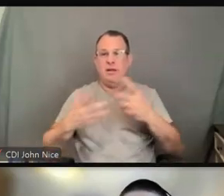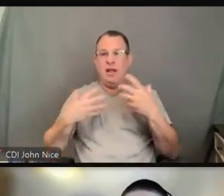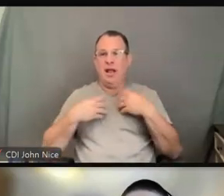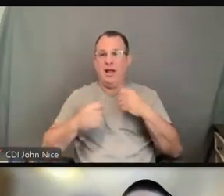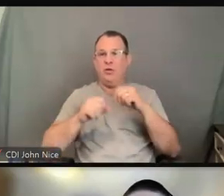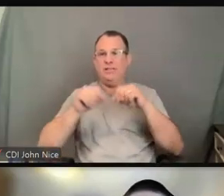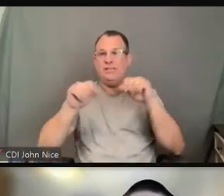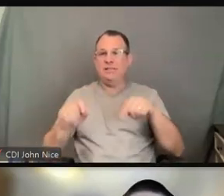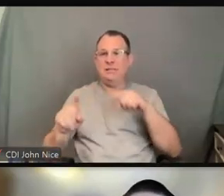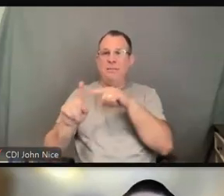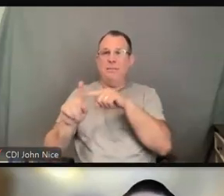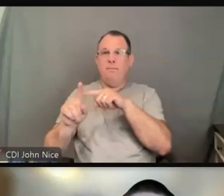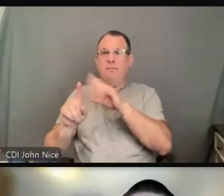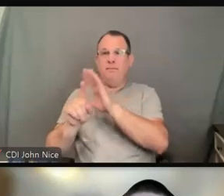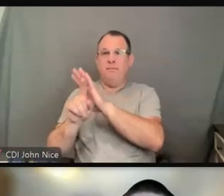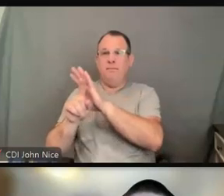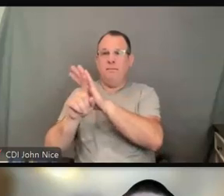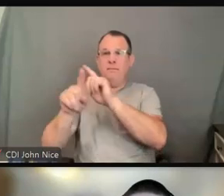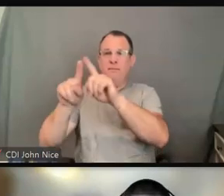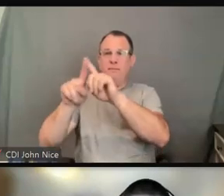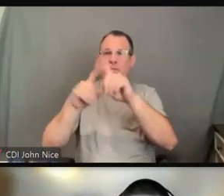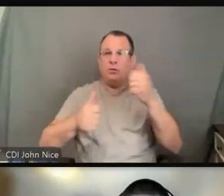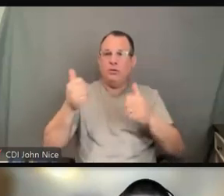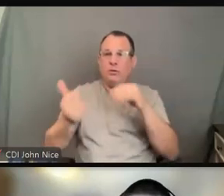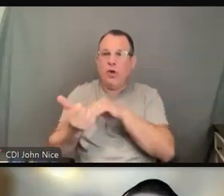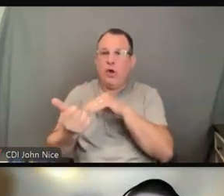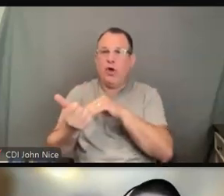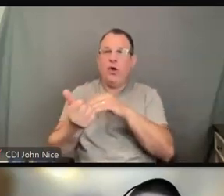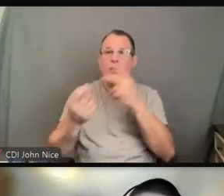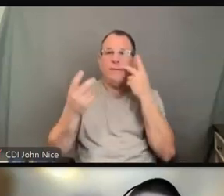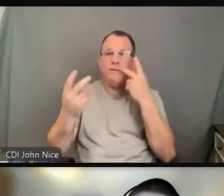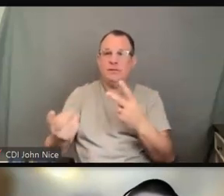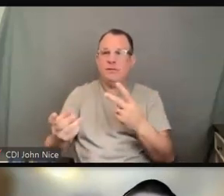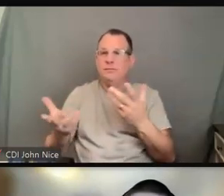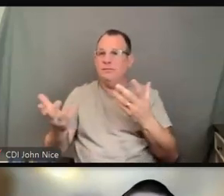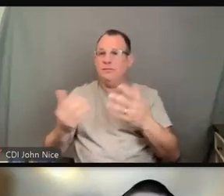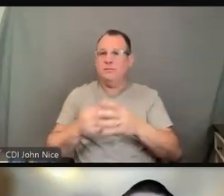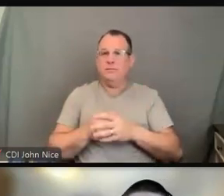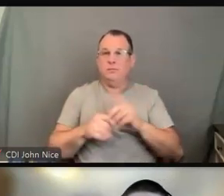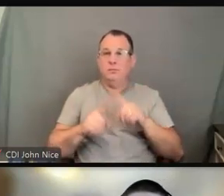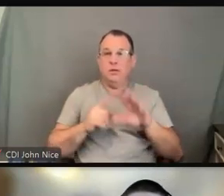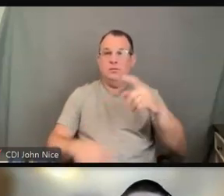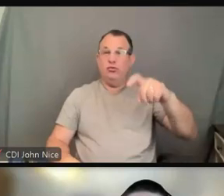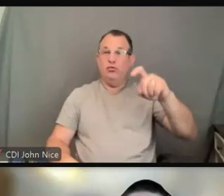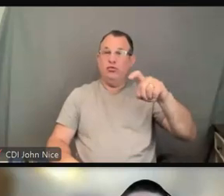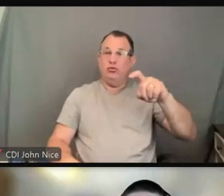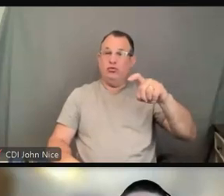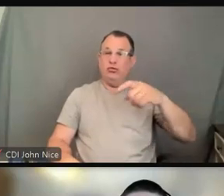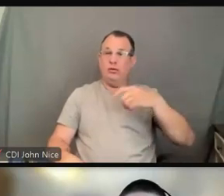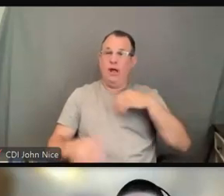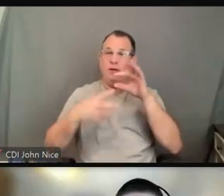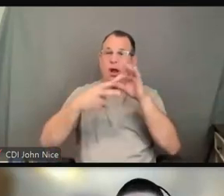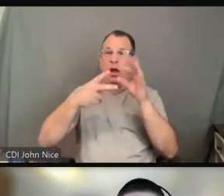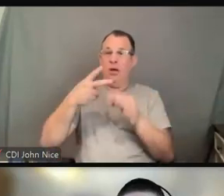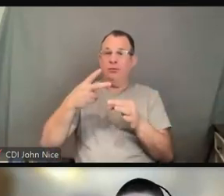seeing that or what doctor you're going to. But that should be an option if it's available in